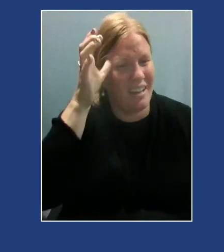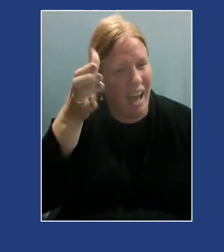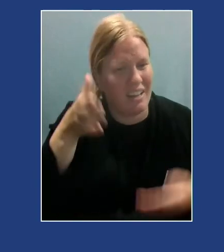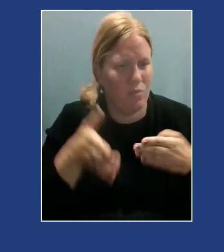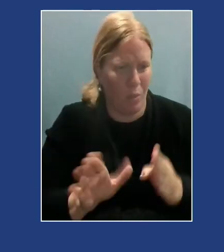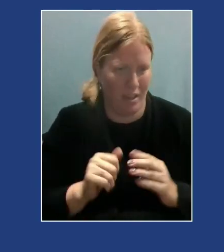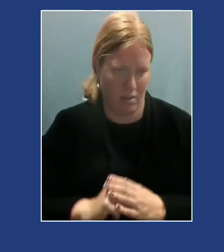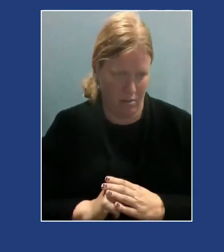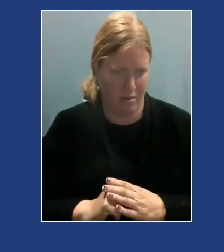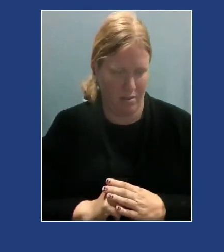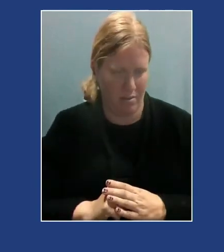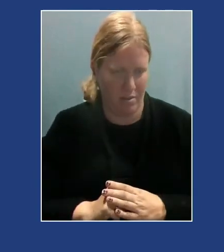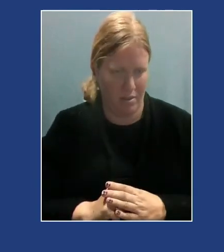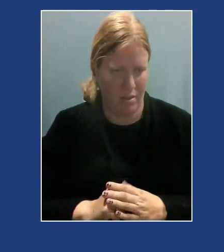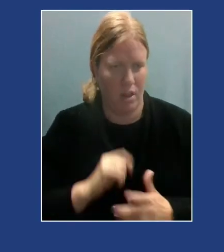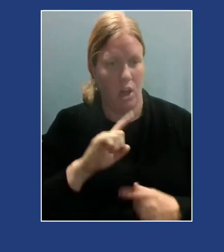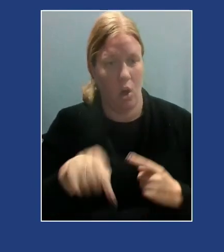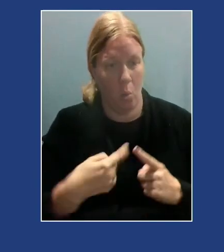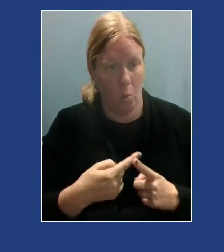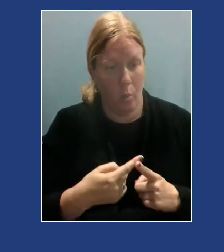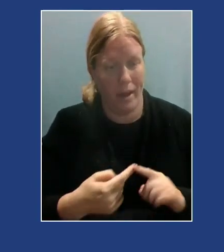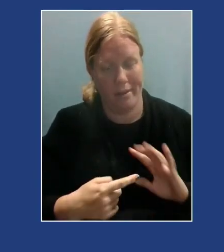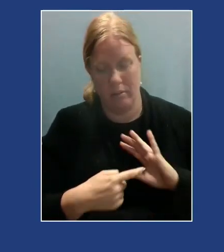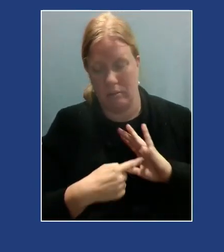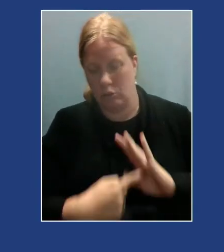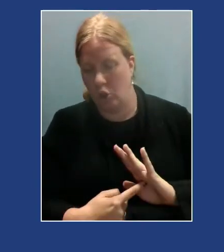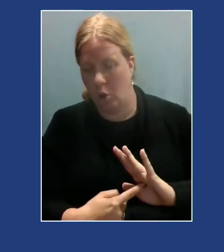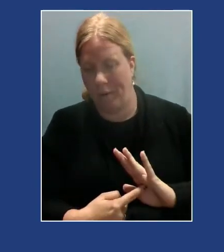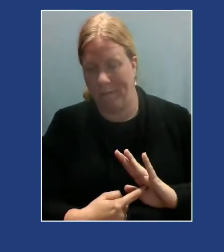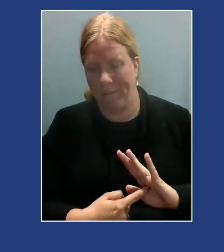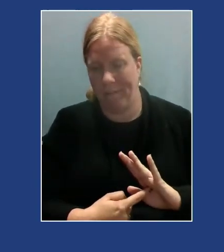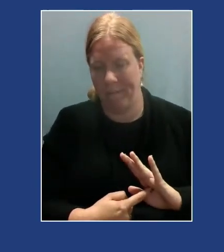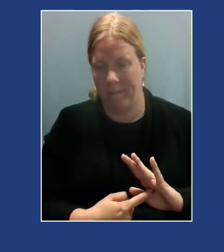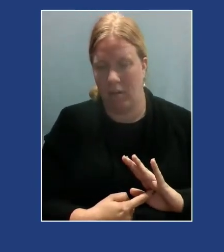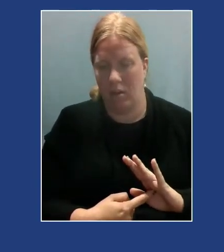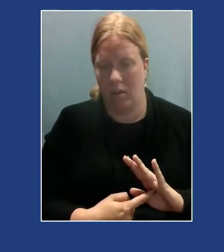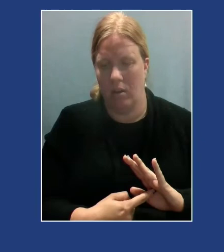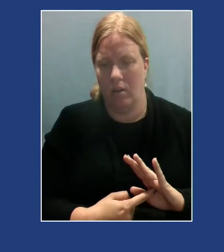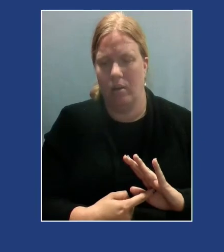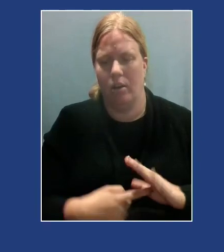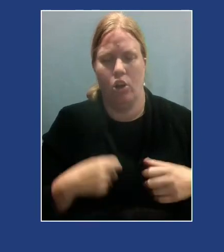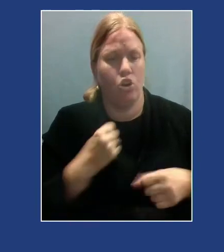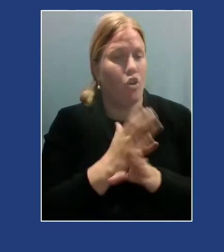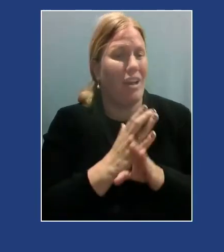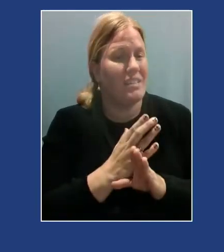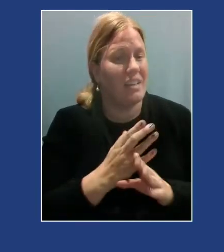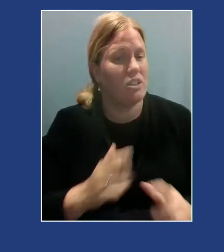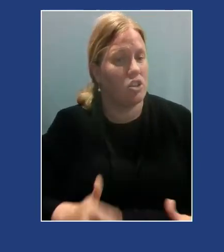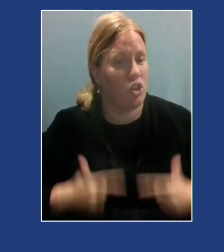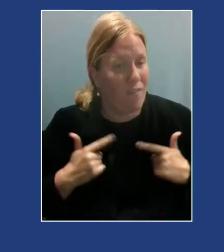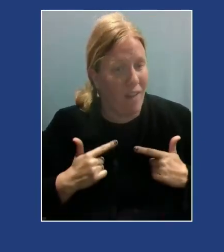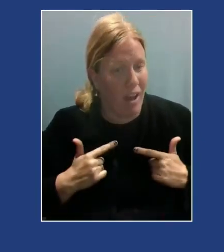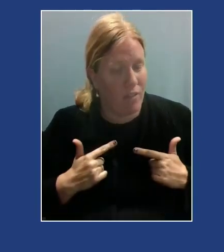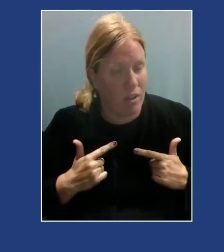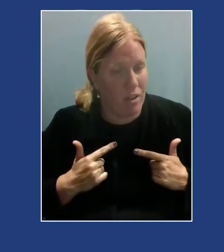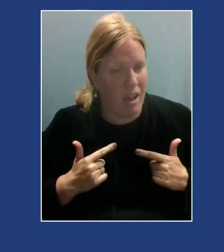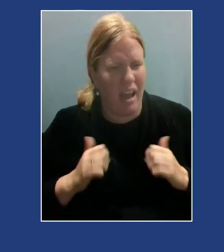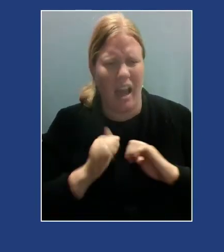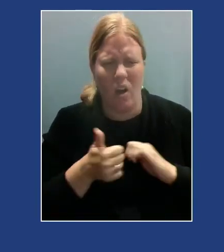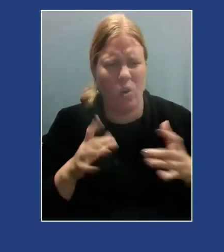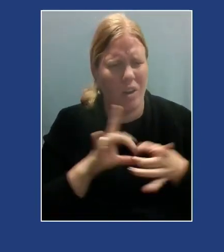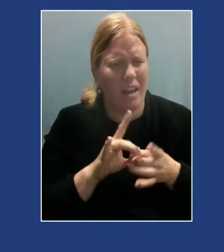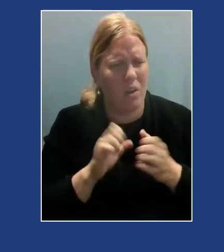When we're operating with imagery for crisis survival, what does it look like for you to connect and commune with your